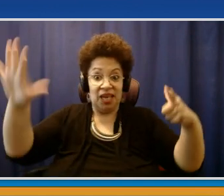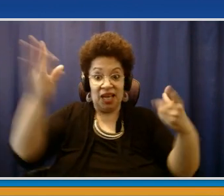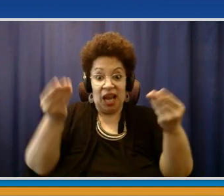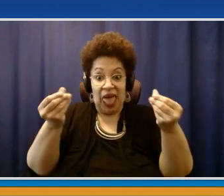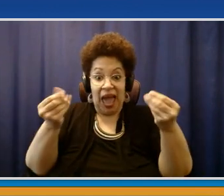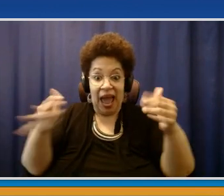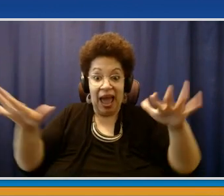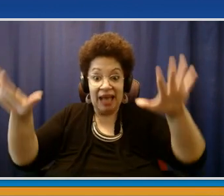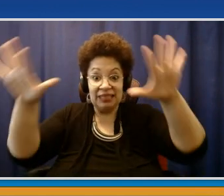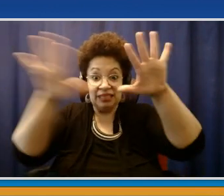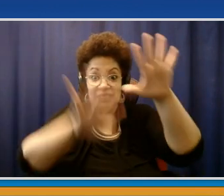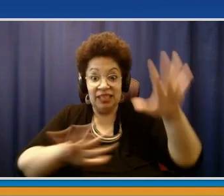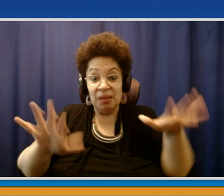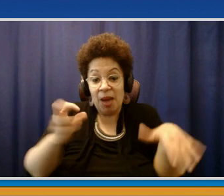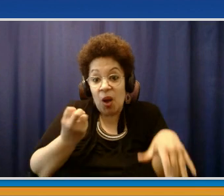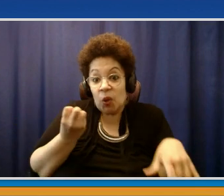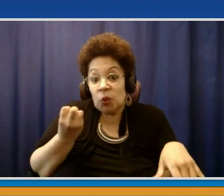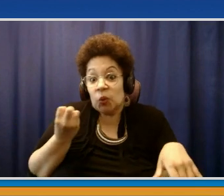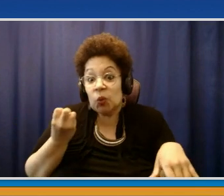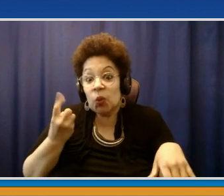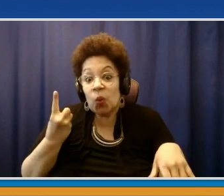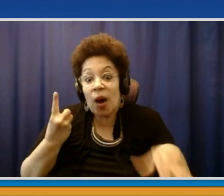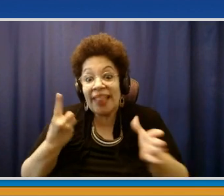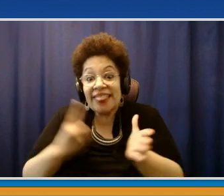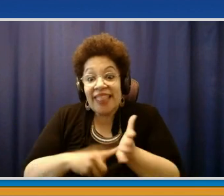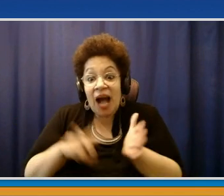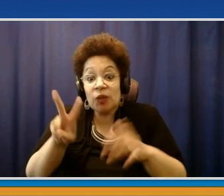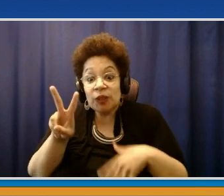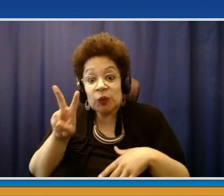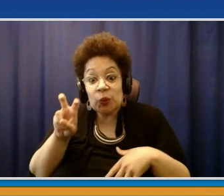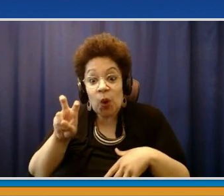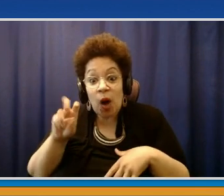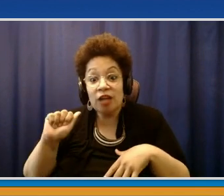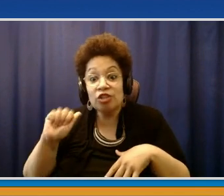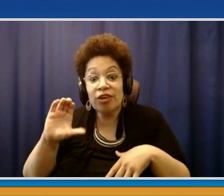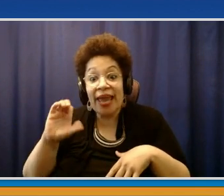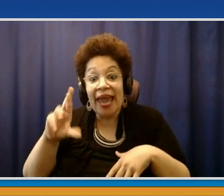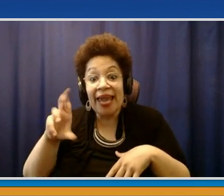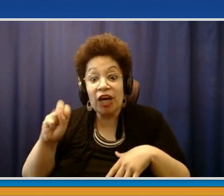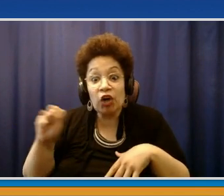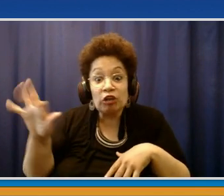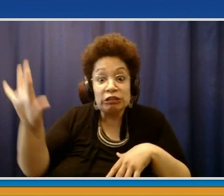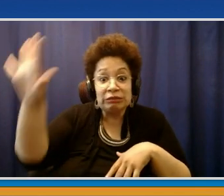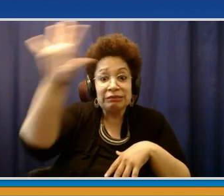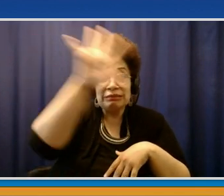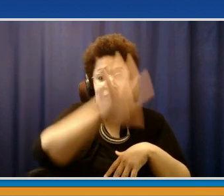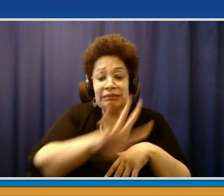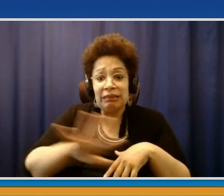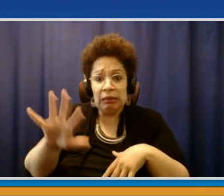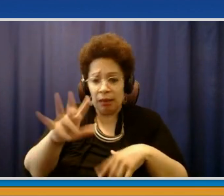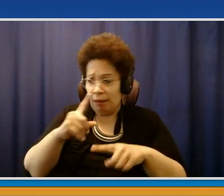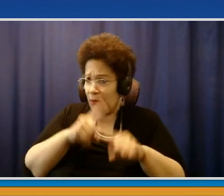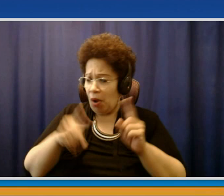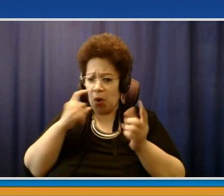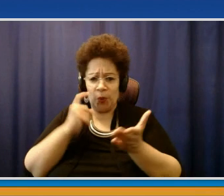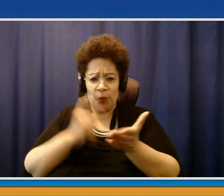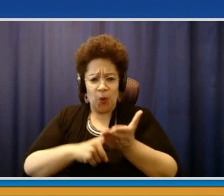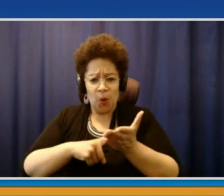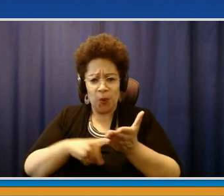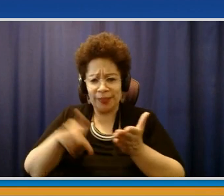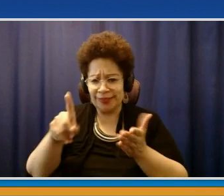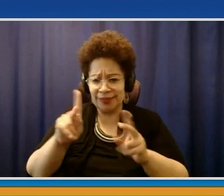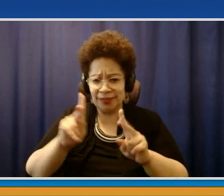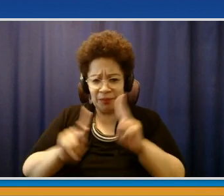1200 acres just at the North Selma Open Land Foundation. And what we found is everybody from Ridgefield, Lewisborough, somewhere to Southeast, they were all coming and walking on the